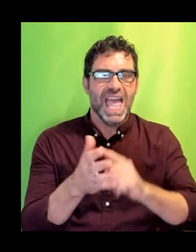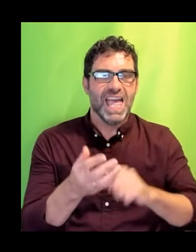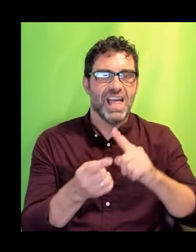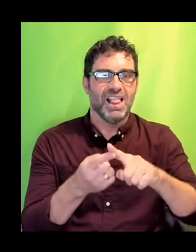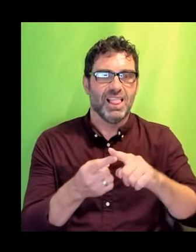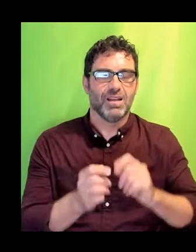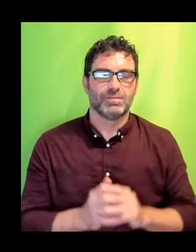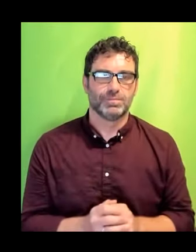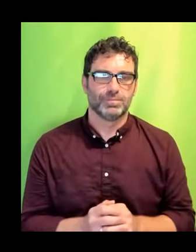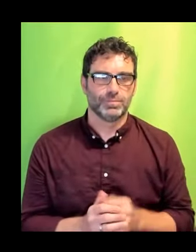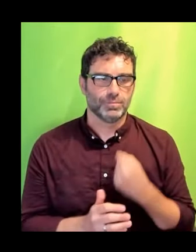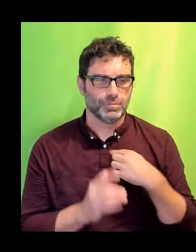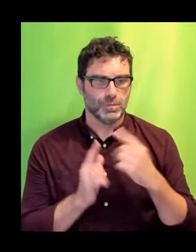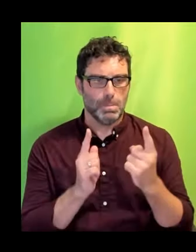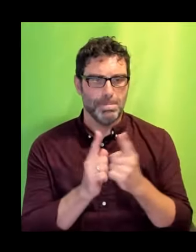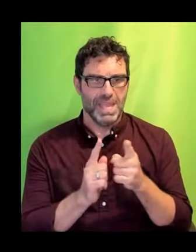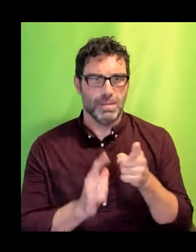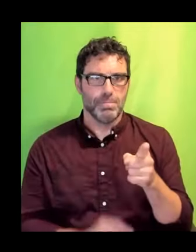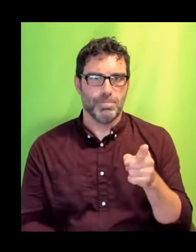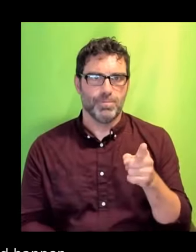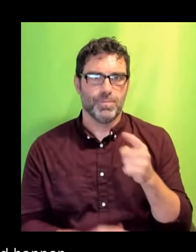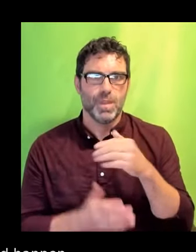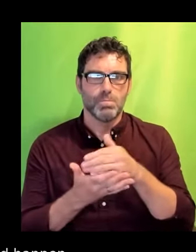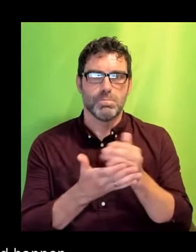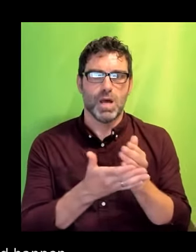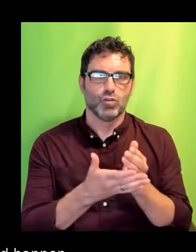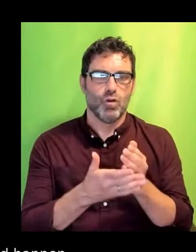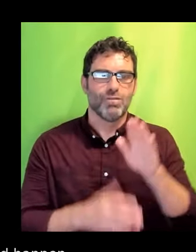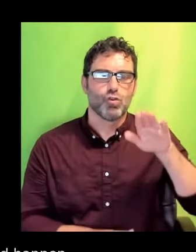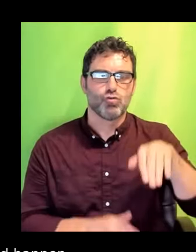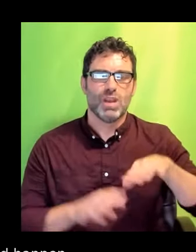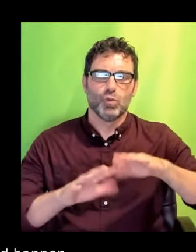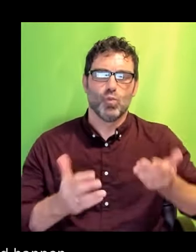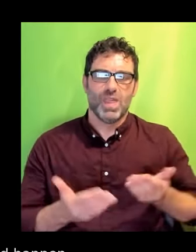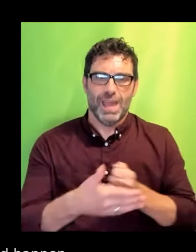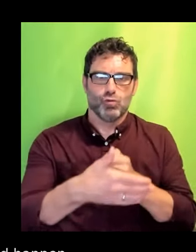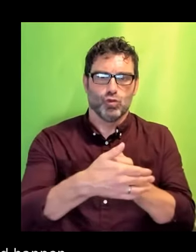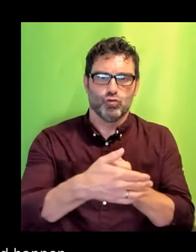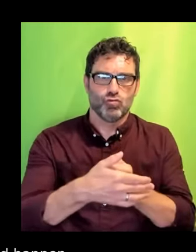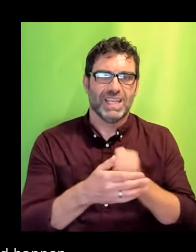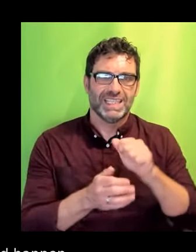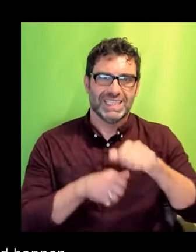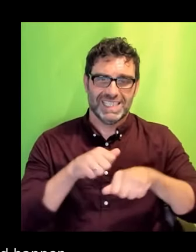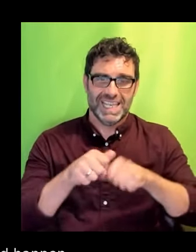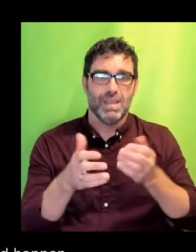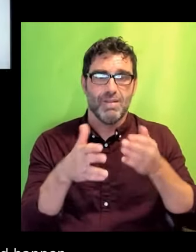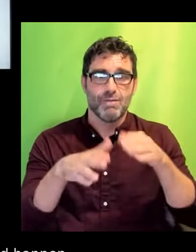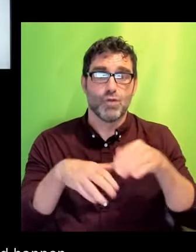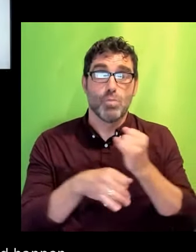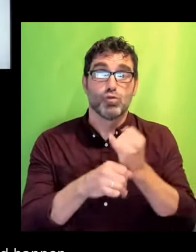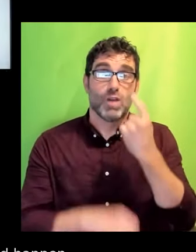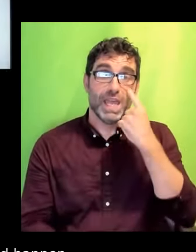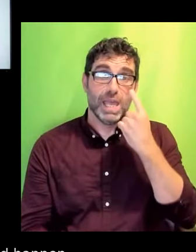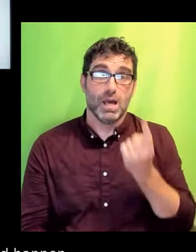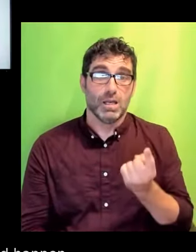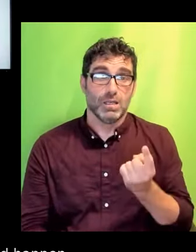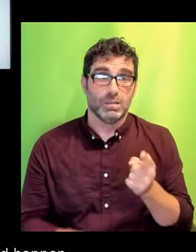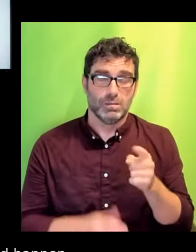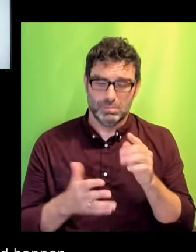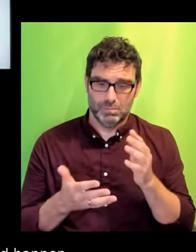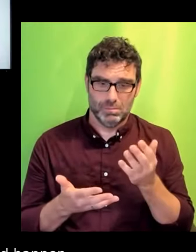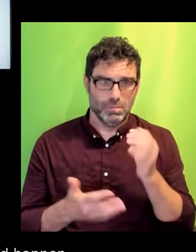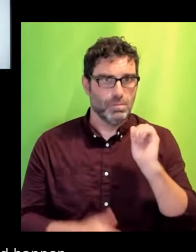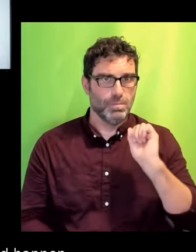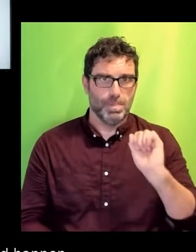Jamie as part of the Crits Without Constraints scheme that Grey Eye run. He's an extraordinary voice. Like a lot of disabled